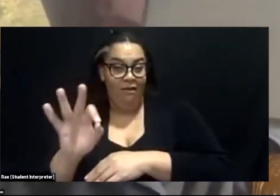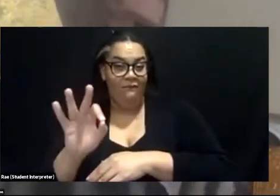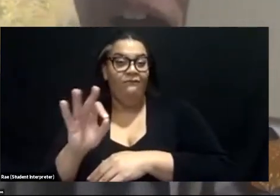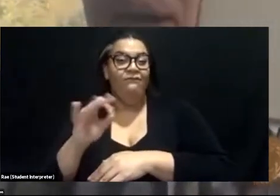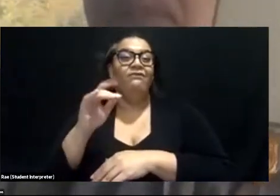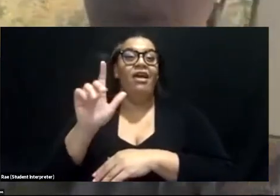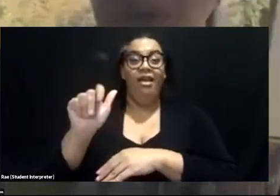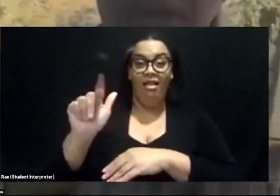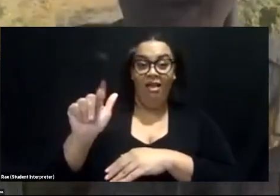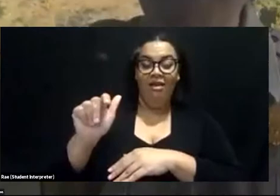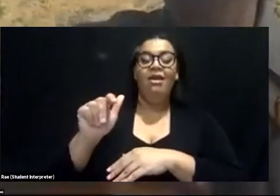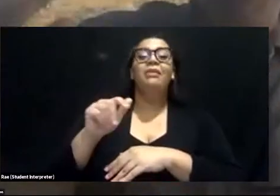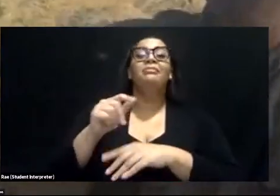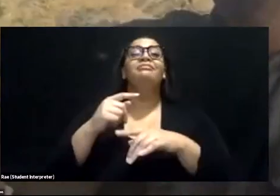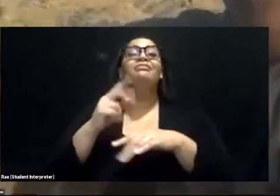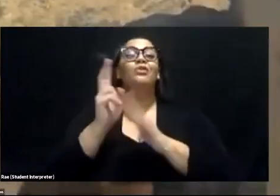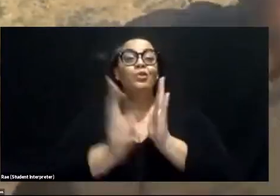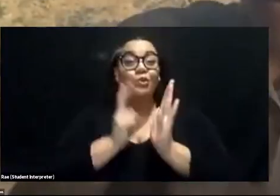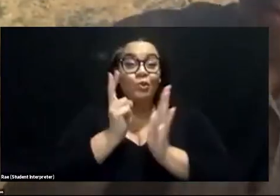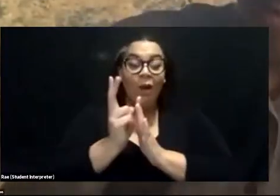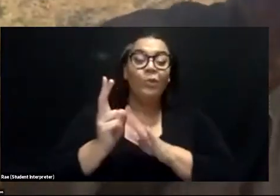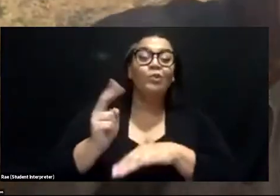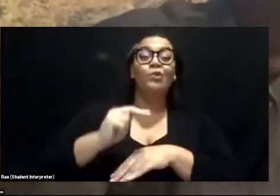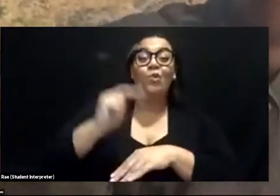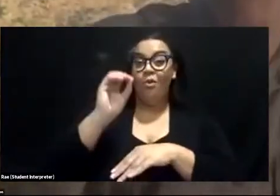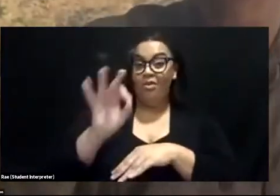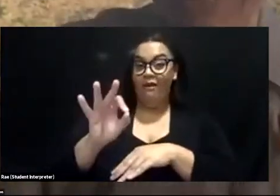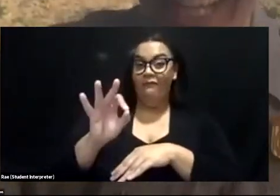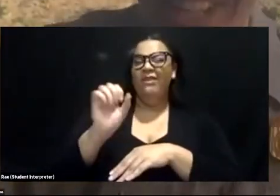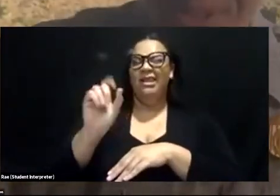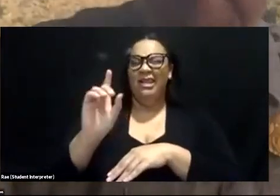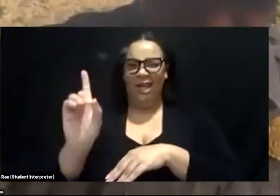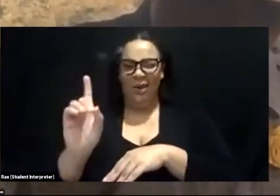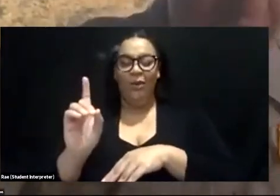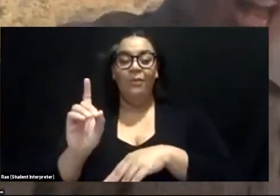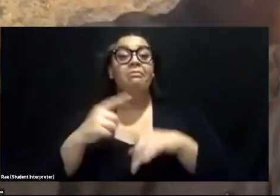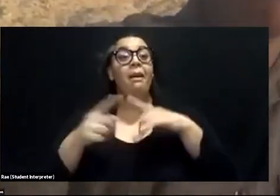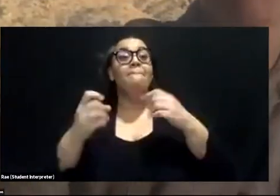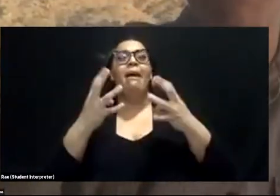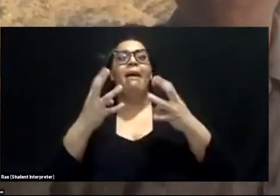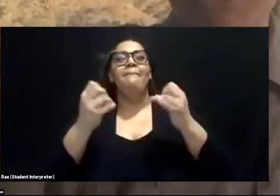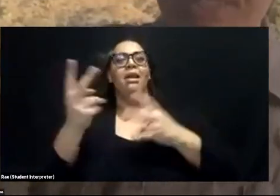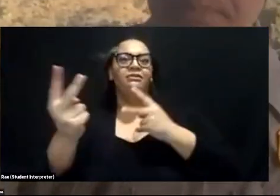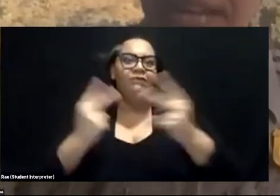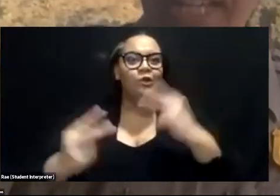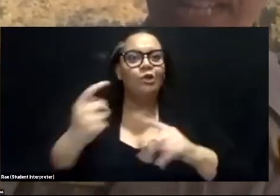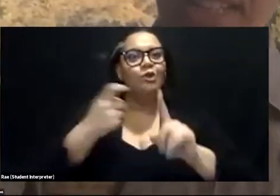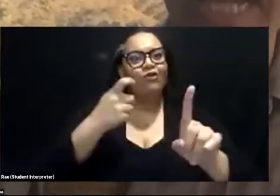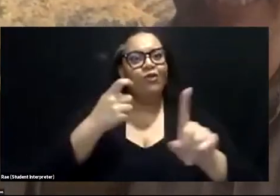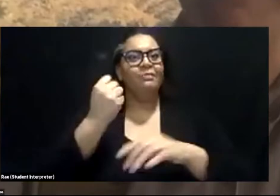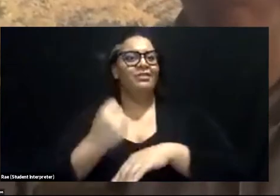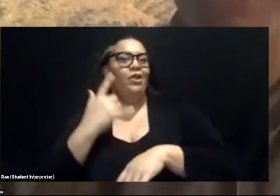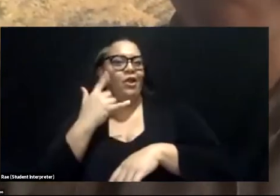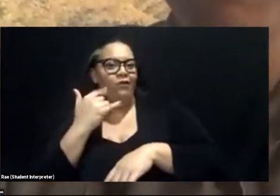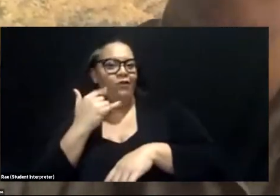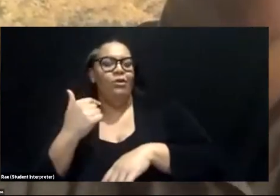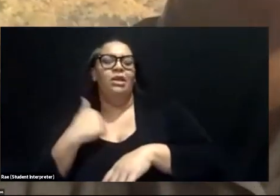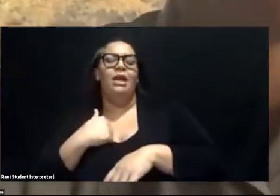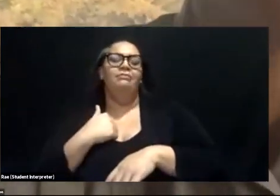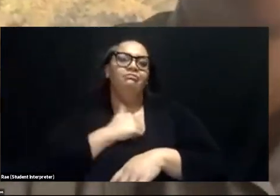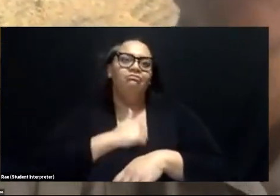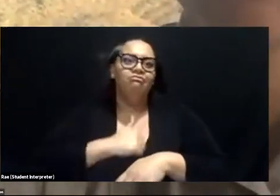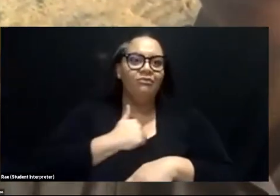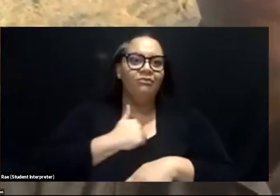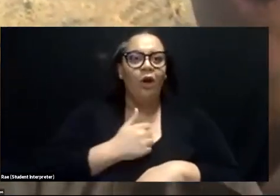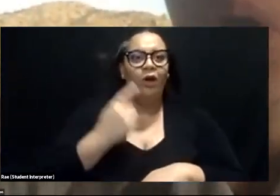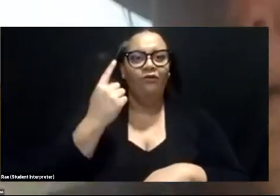San Diego. So we have a lot of visitors that come from Southern California. I must apologize for my light, everyone. I'm to take